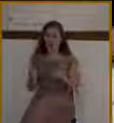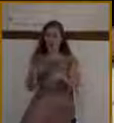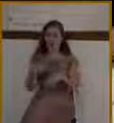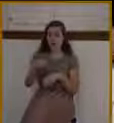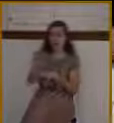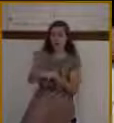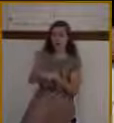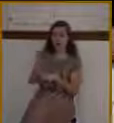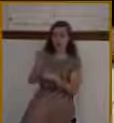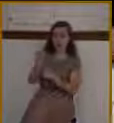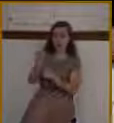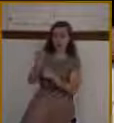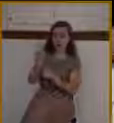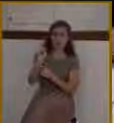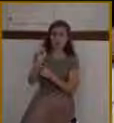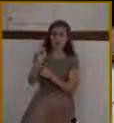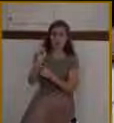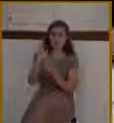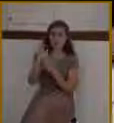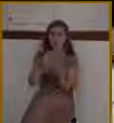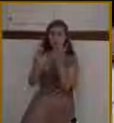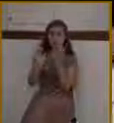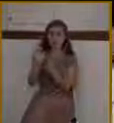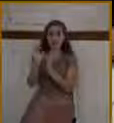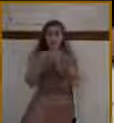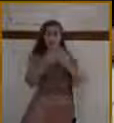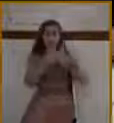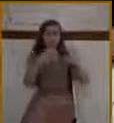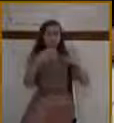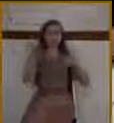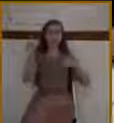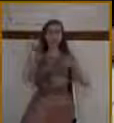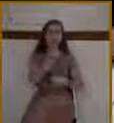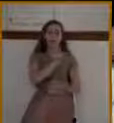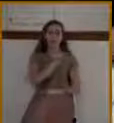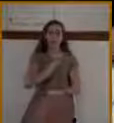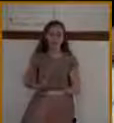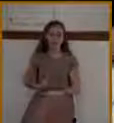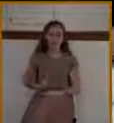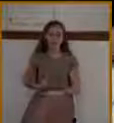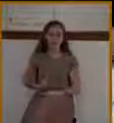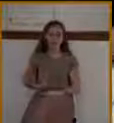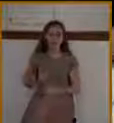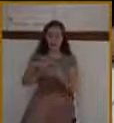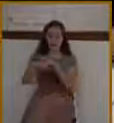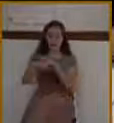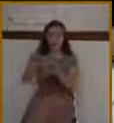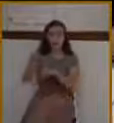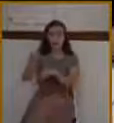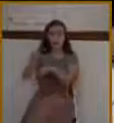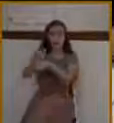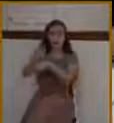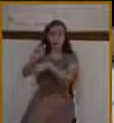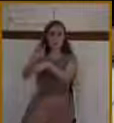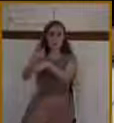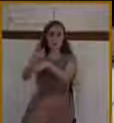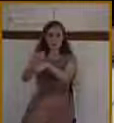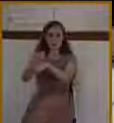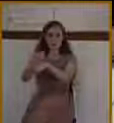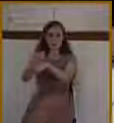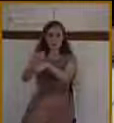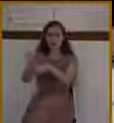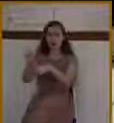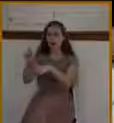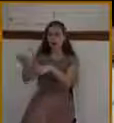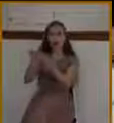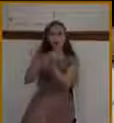presents himself officially as the king. When he comes to the temple, what does he